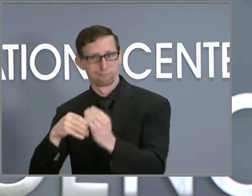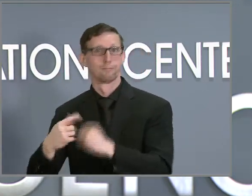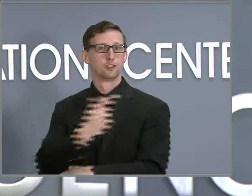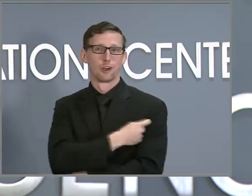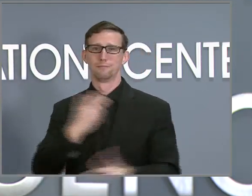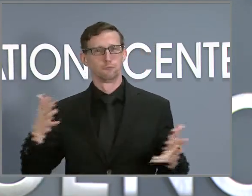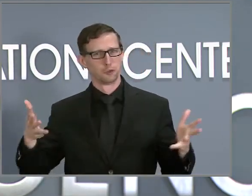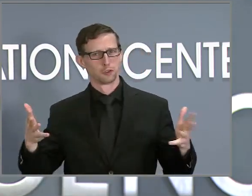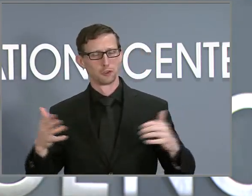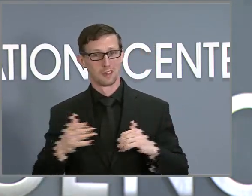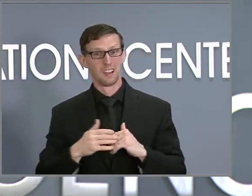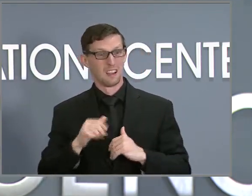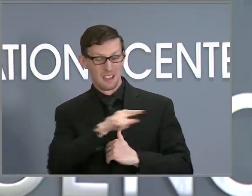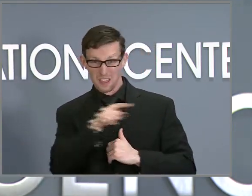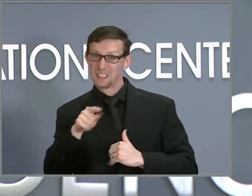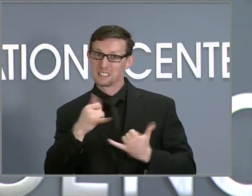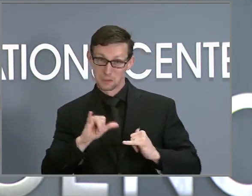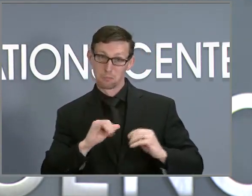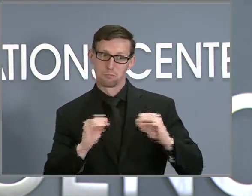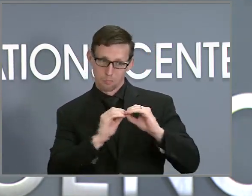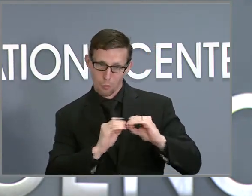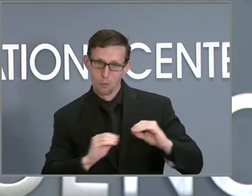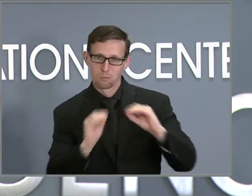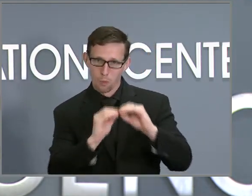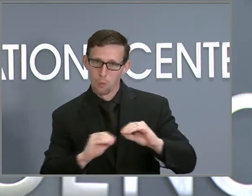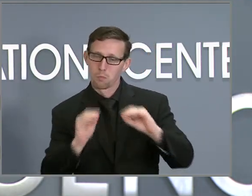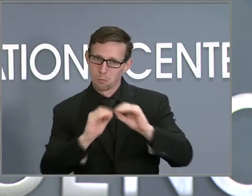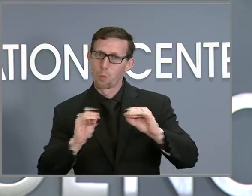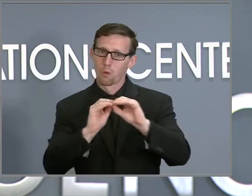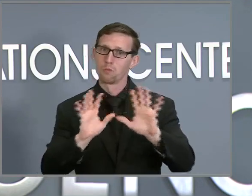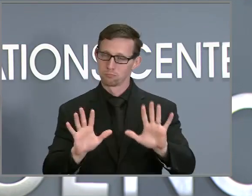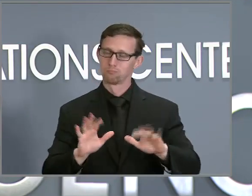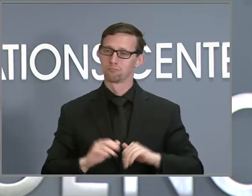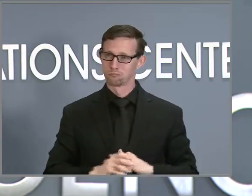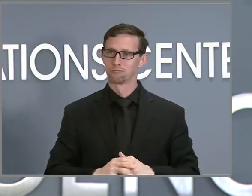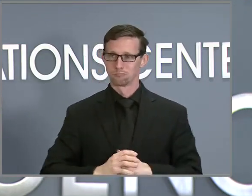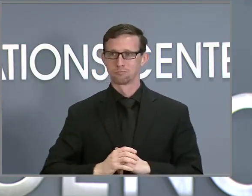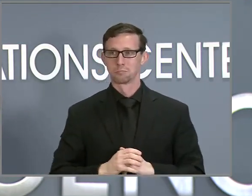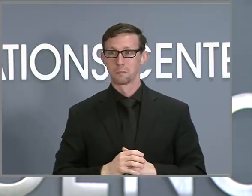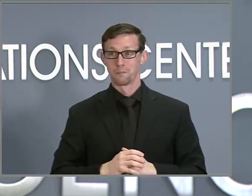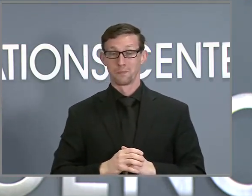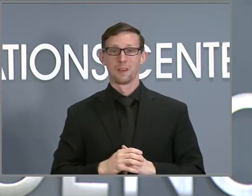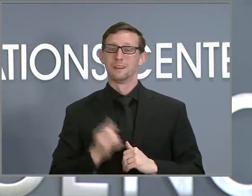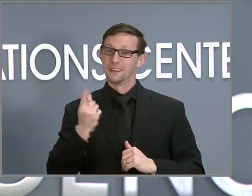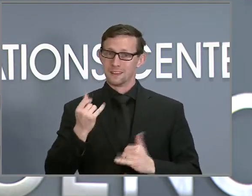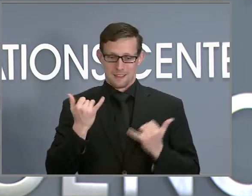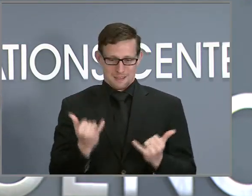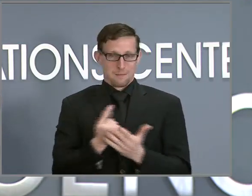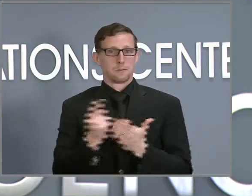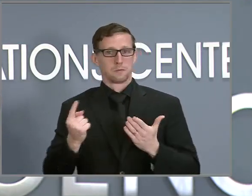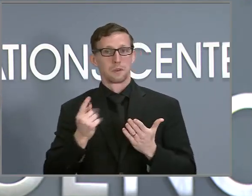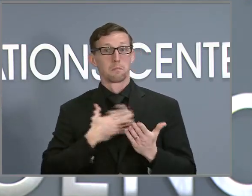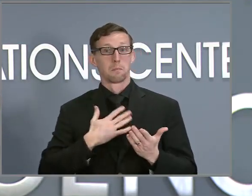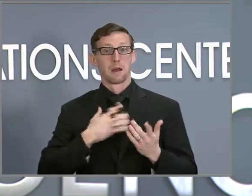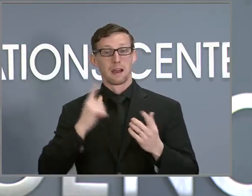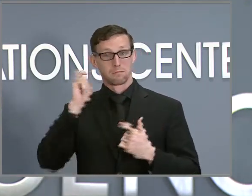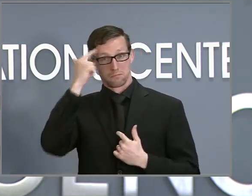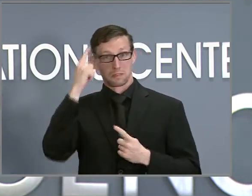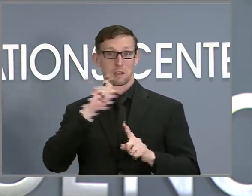boosters and those numbers keep rising. This week I'll extend Executive Order